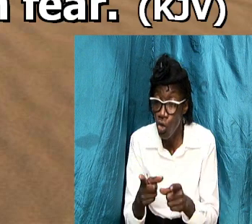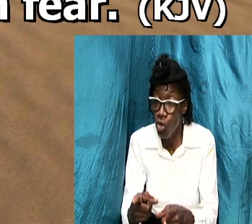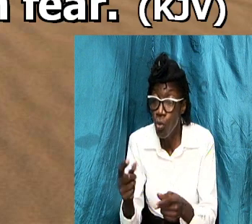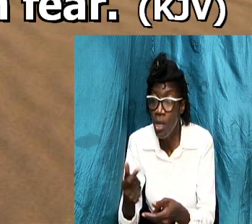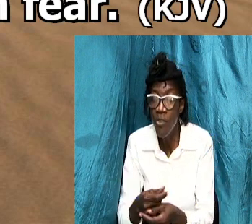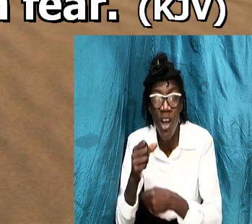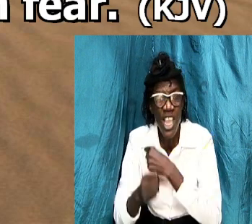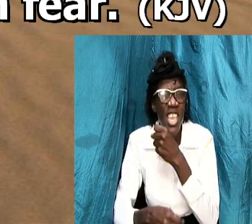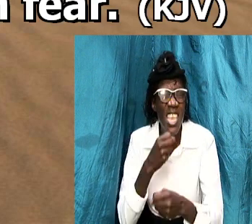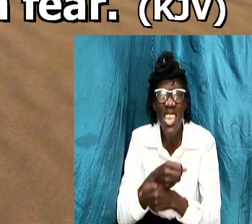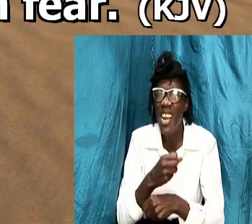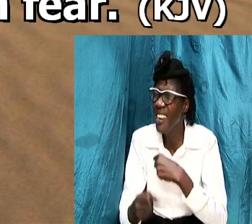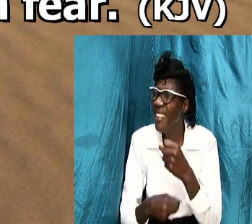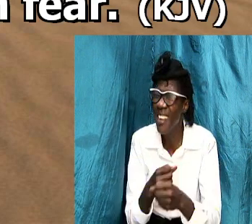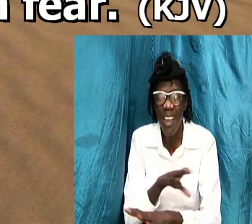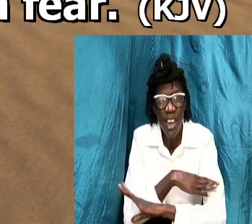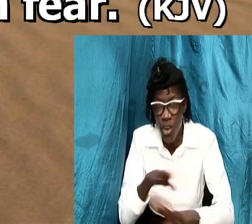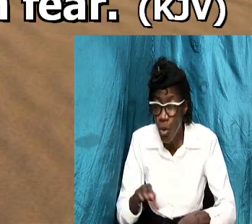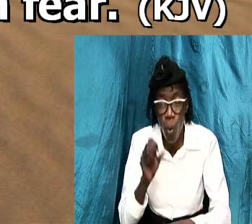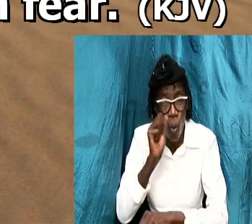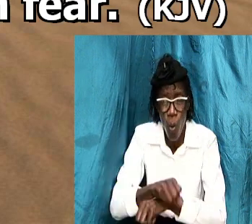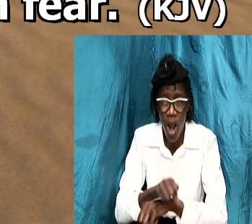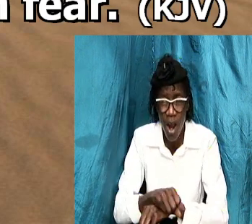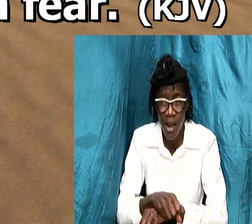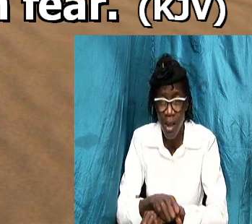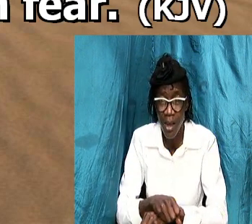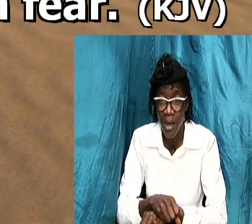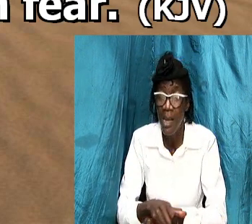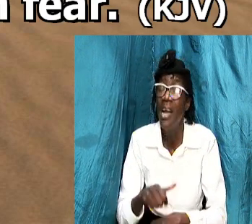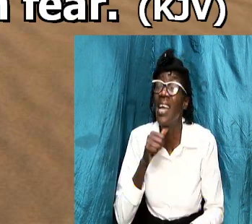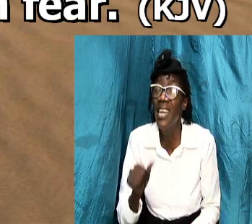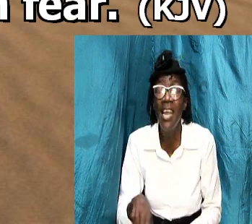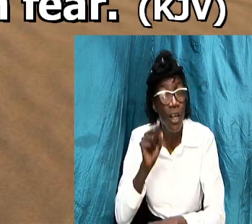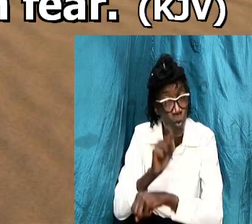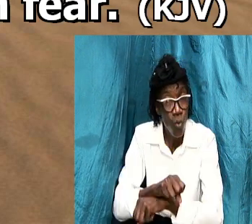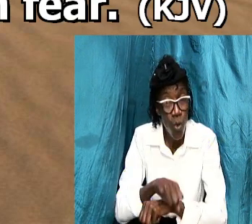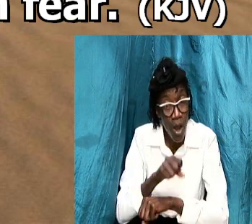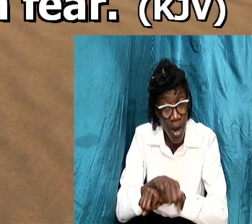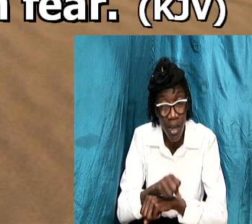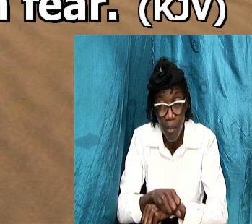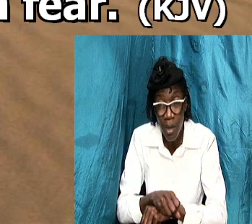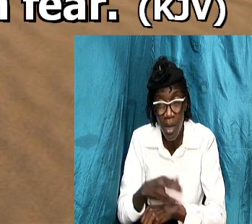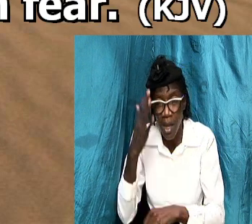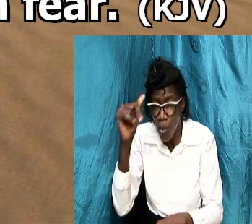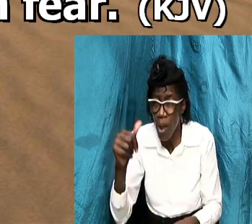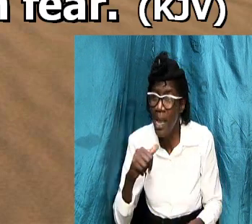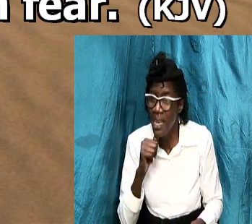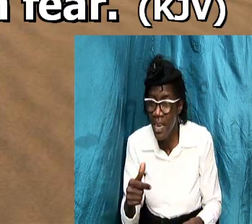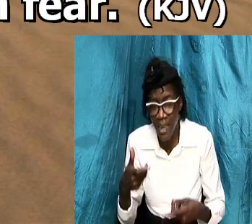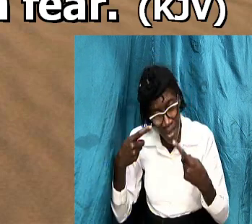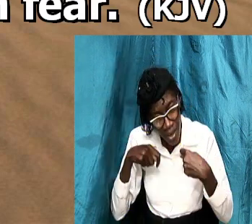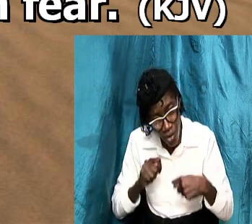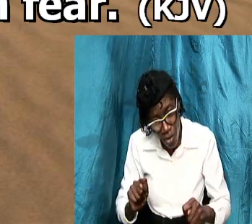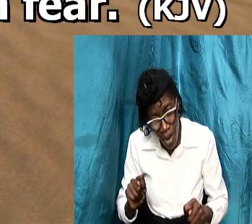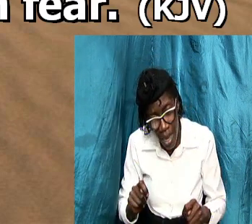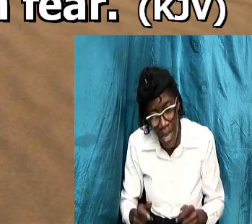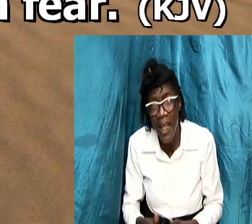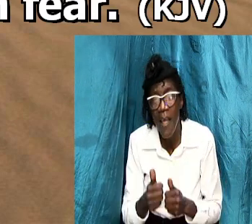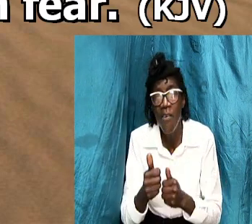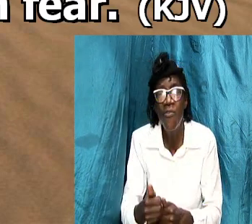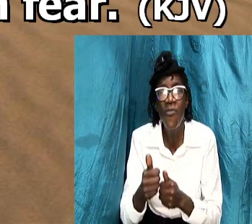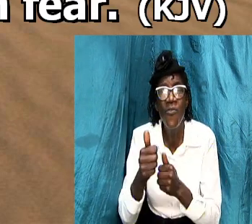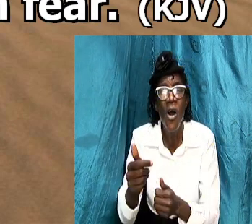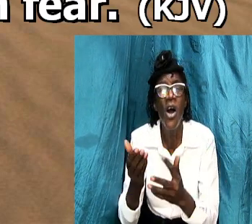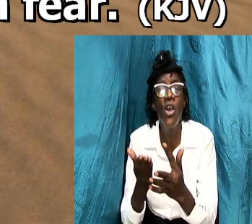don't work it means that it is not workable why don't we at least try to follow through